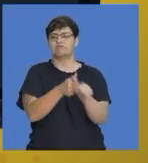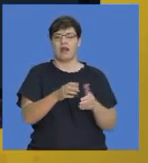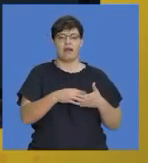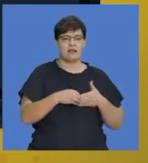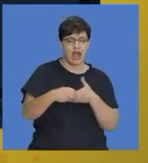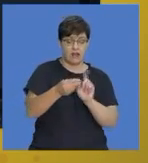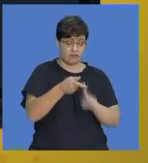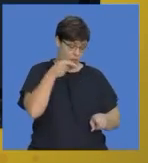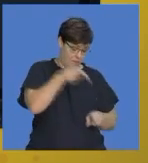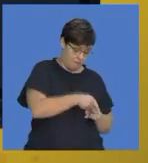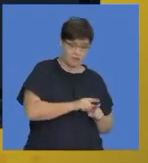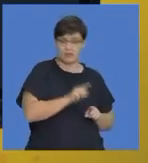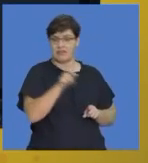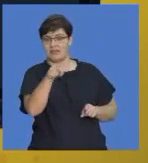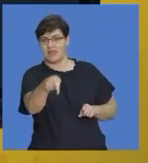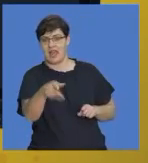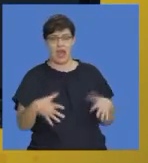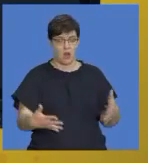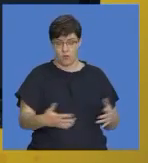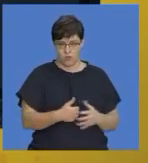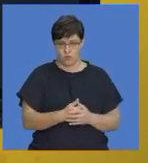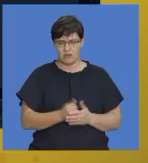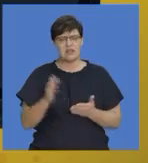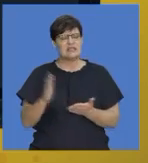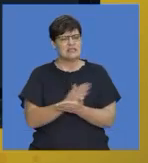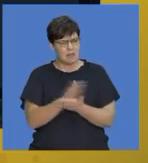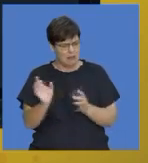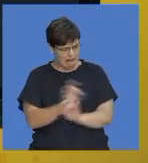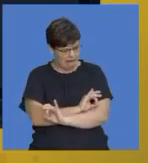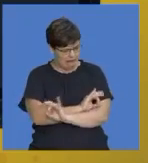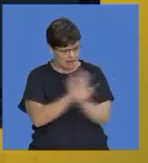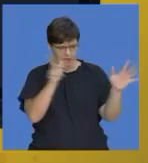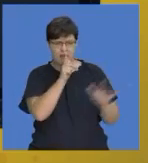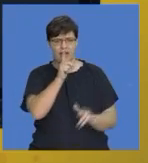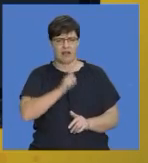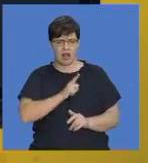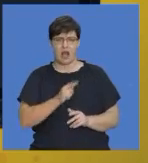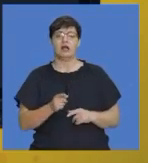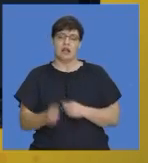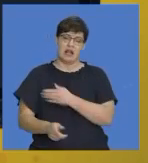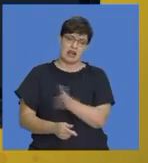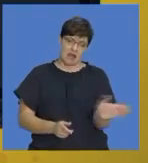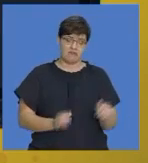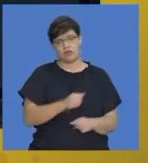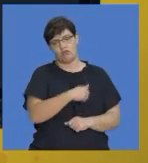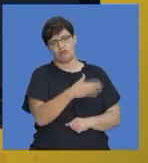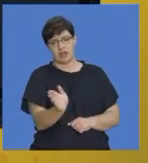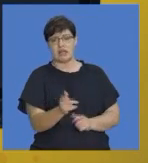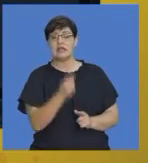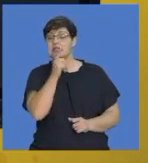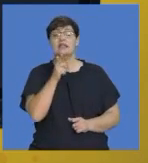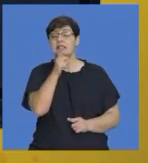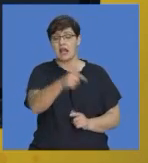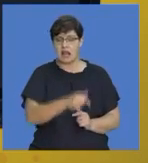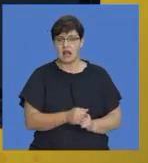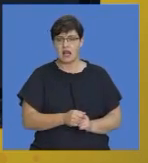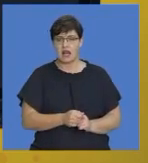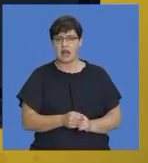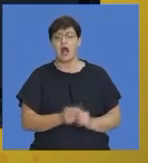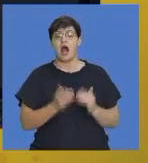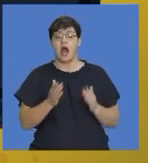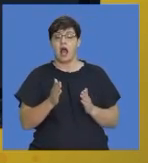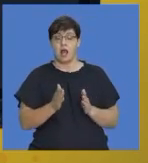place. You will see sometimes it very clearly tells you turn left, turn right. Sometimes it even tells you to keep in a certain lane for